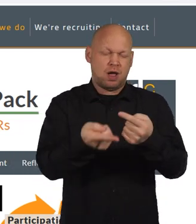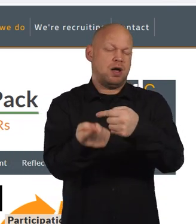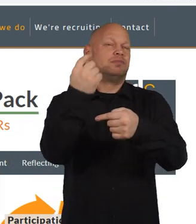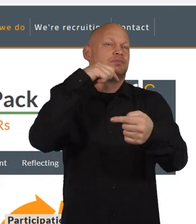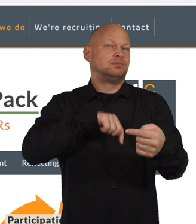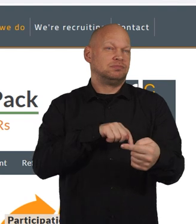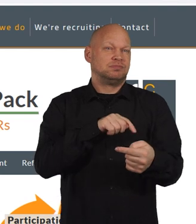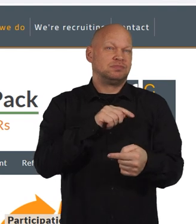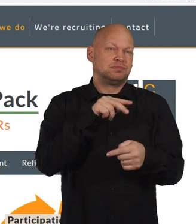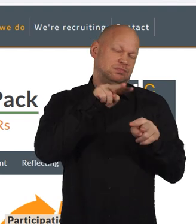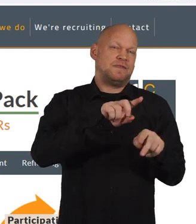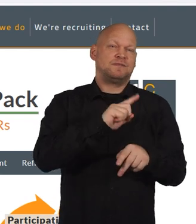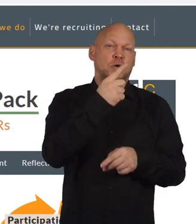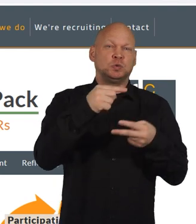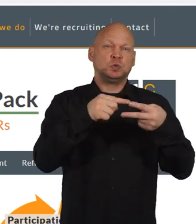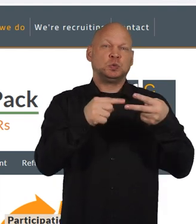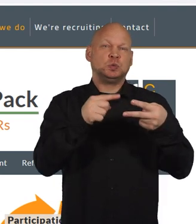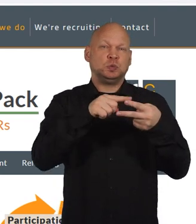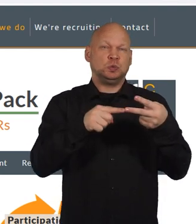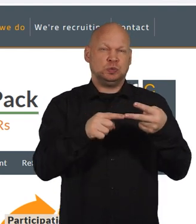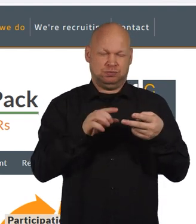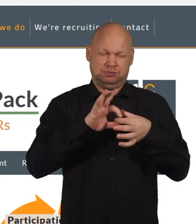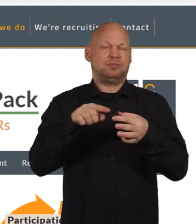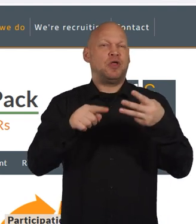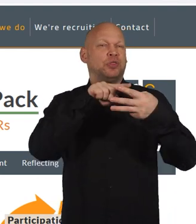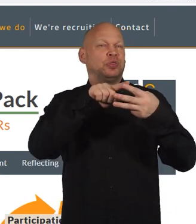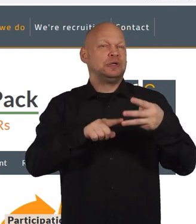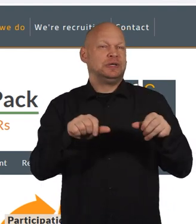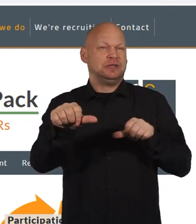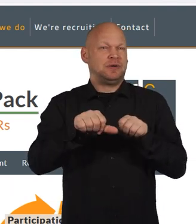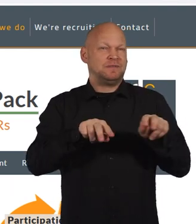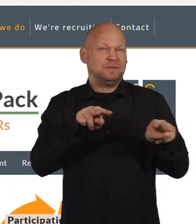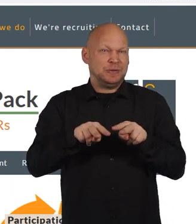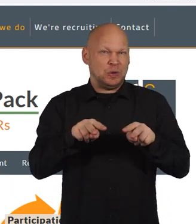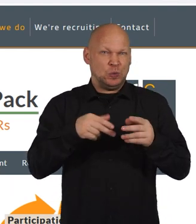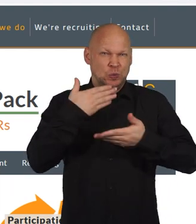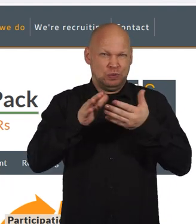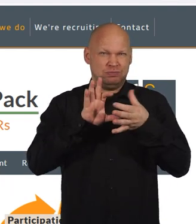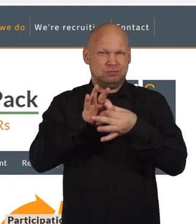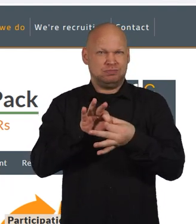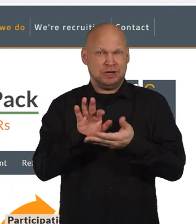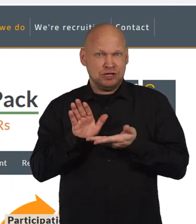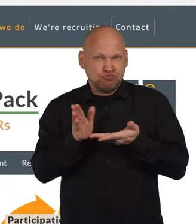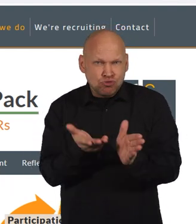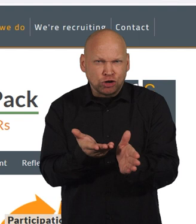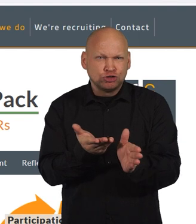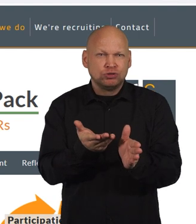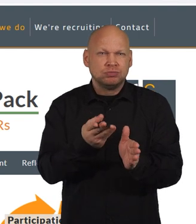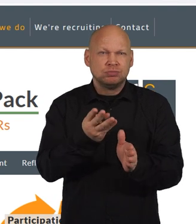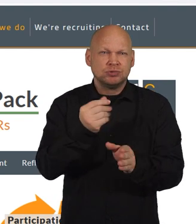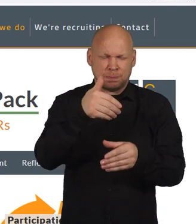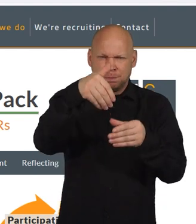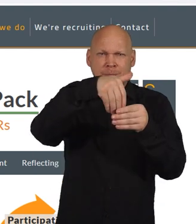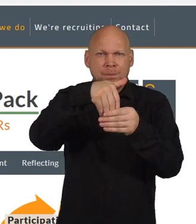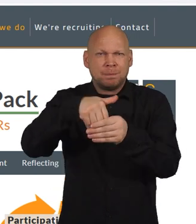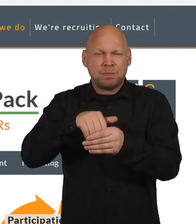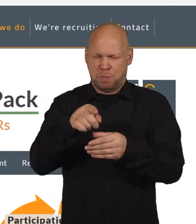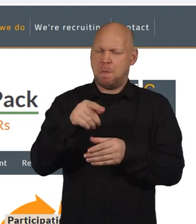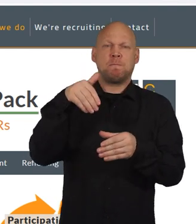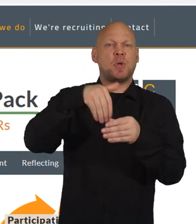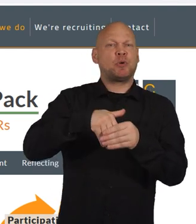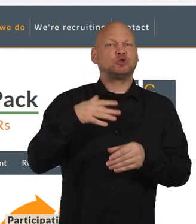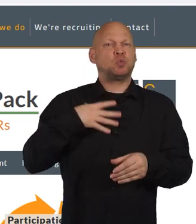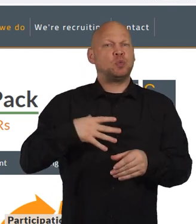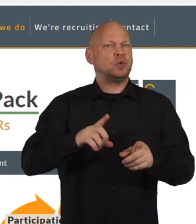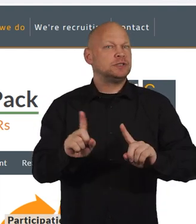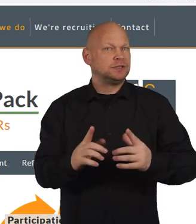you can go back and watch the first two of these three short videos on participation requests, which give an introduction and some context to